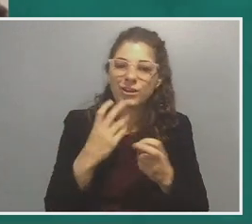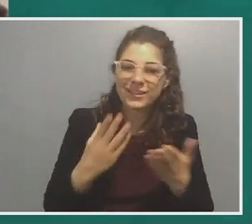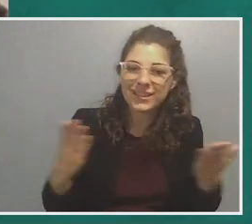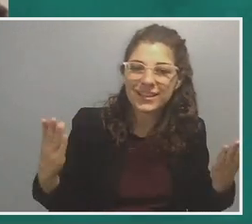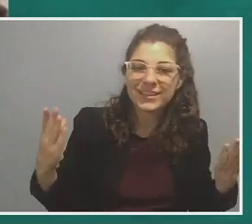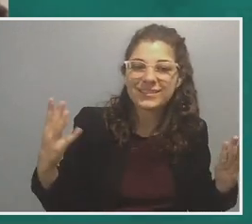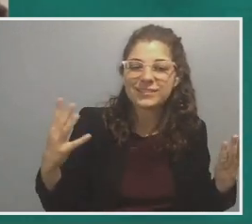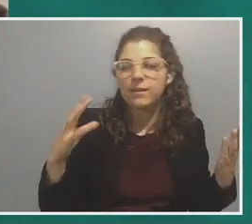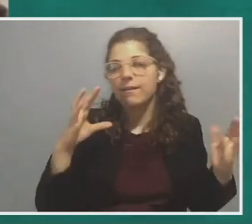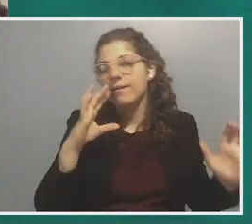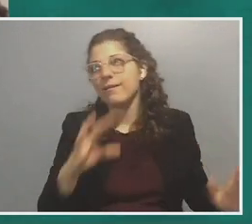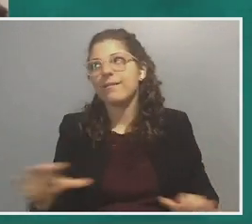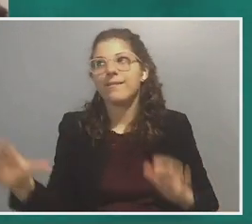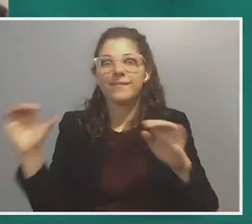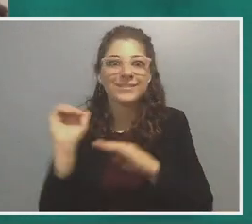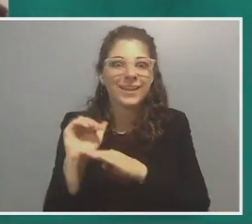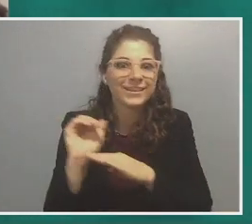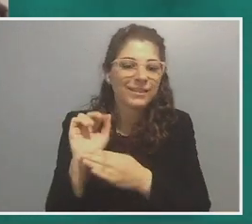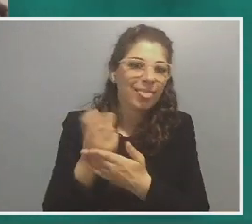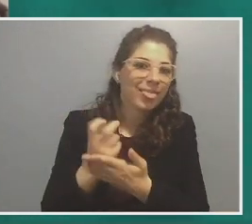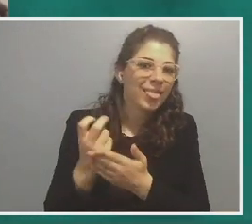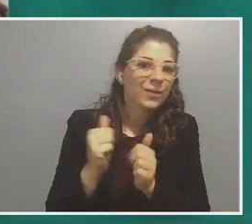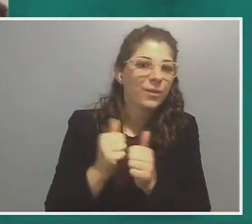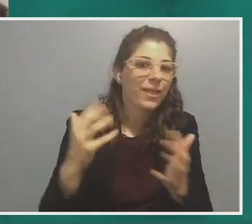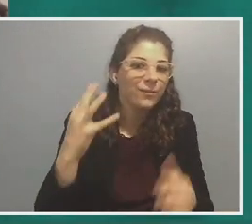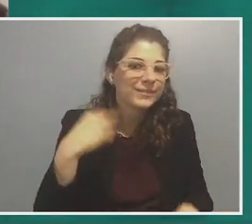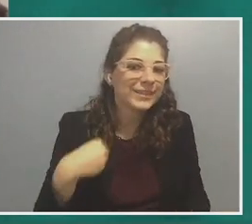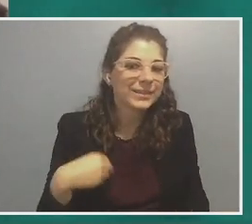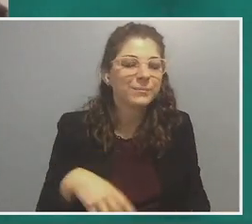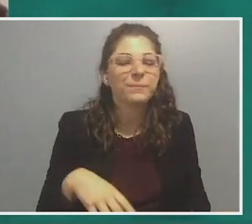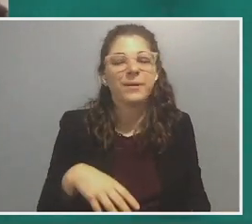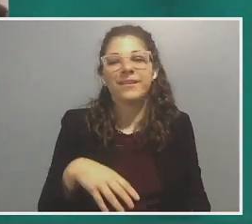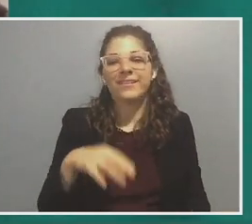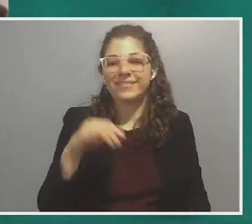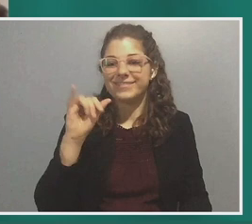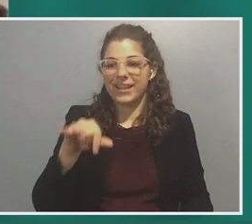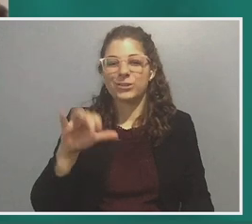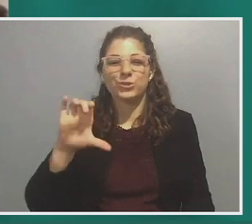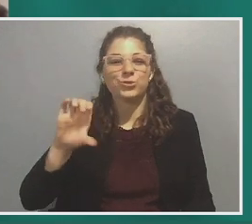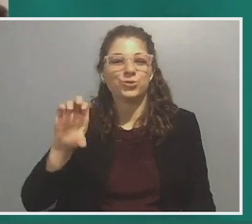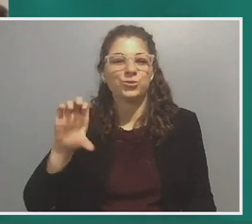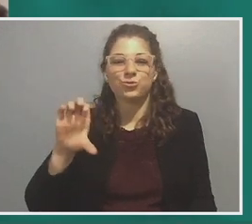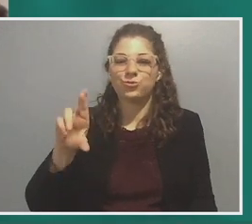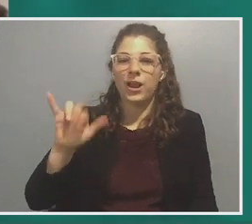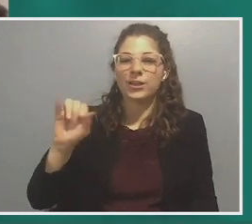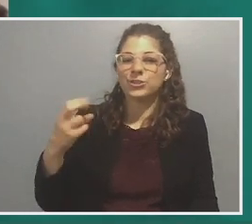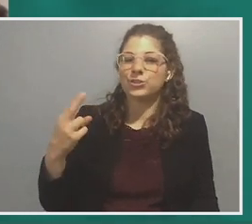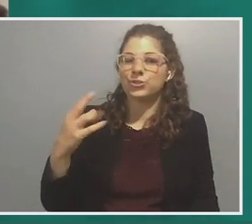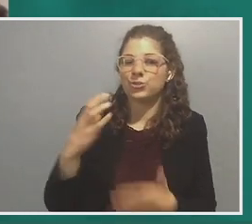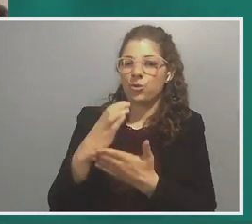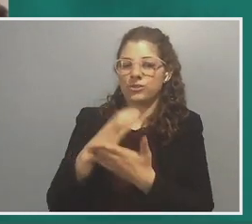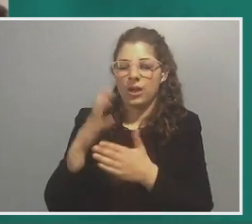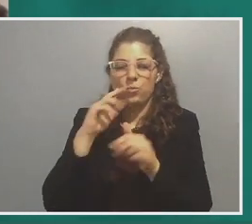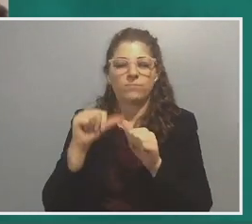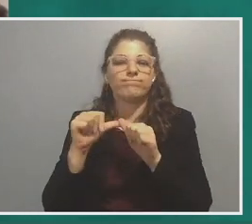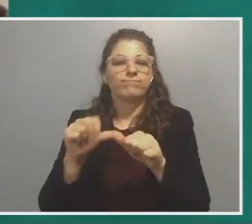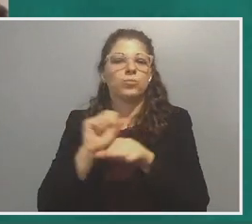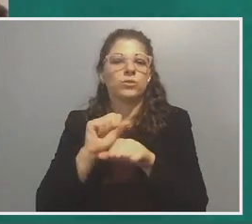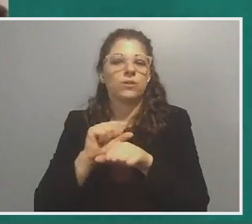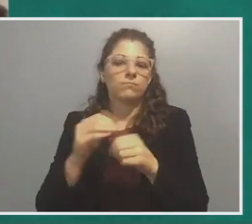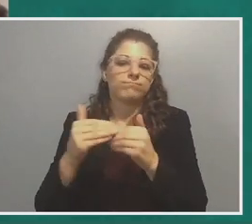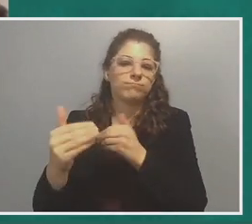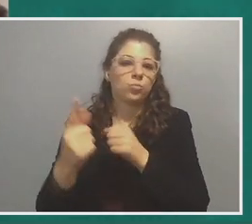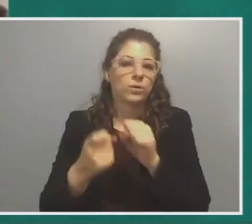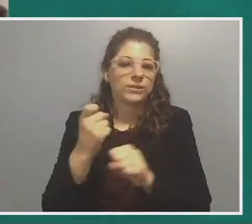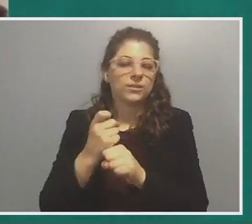nights. Um, but, but that is, uh, the crash course, which I'll continue to be working on over the next year. Um, those